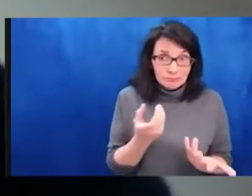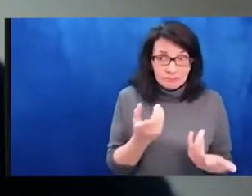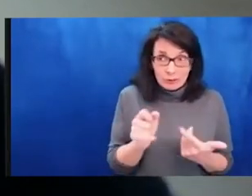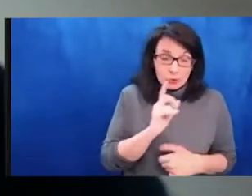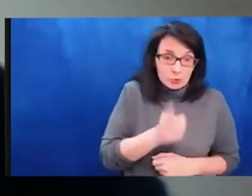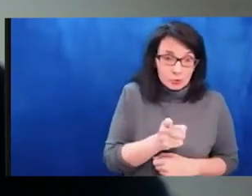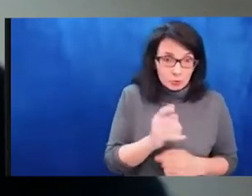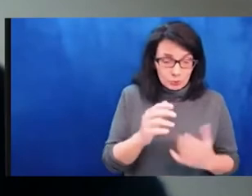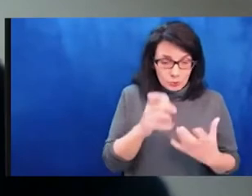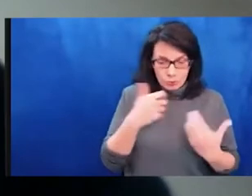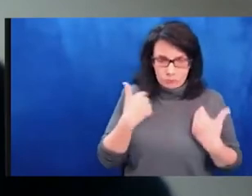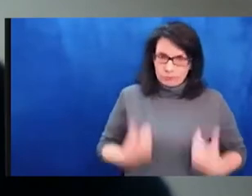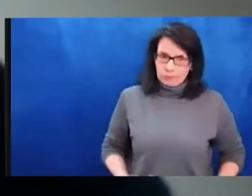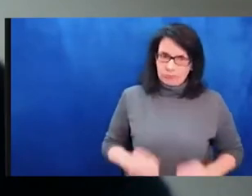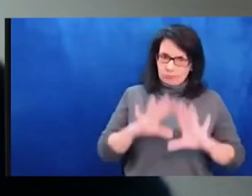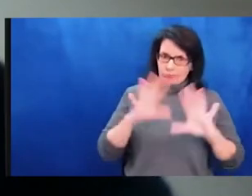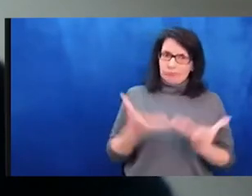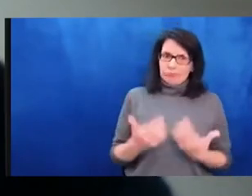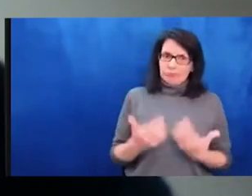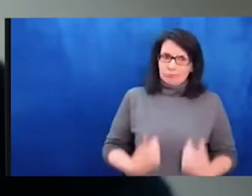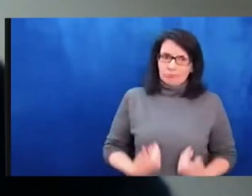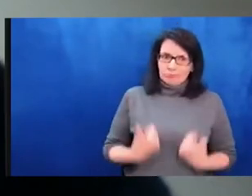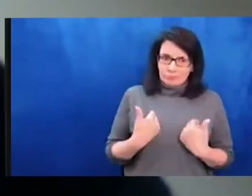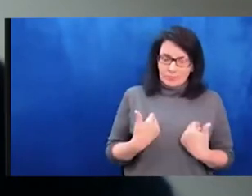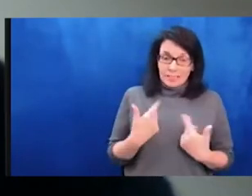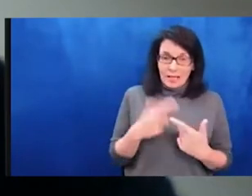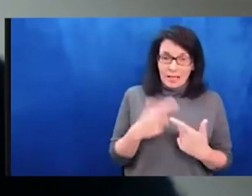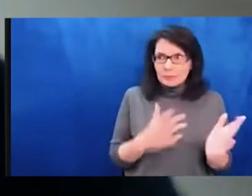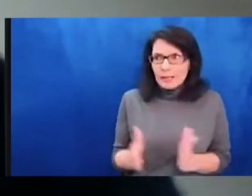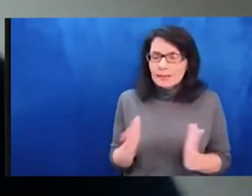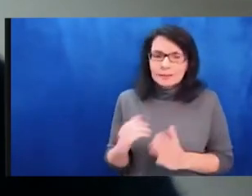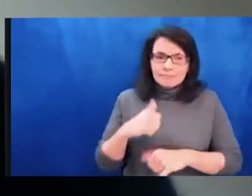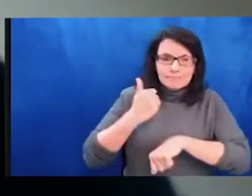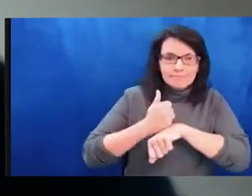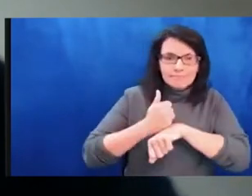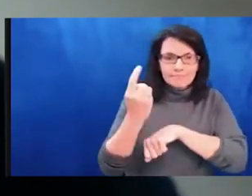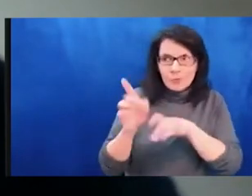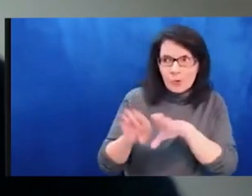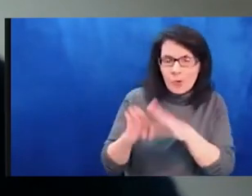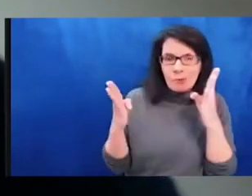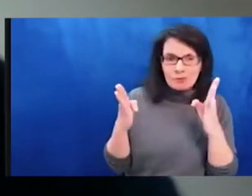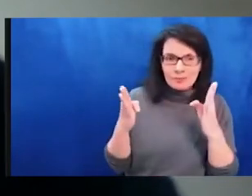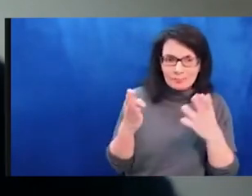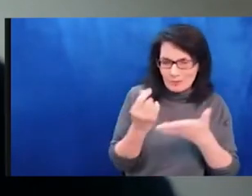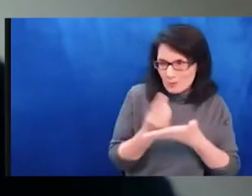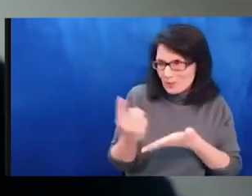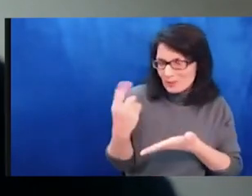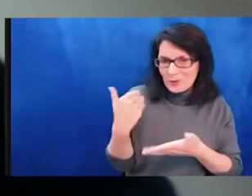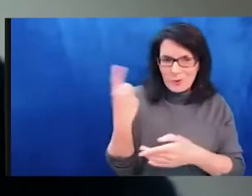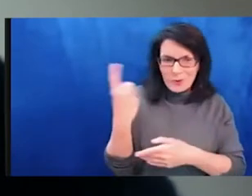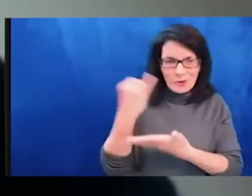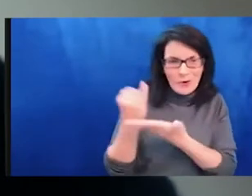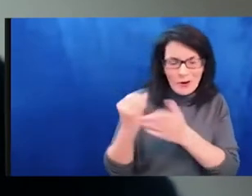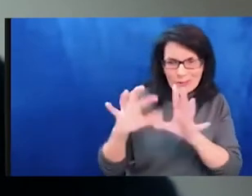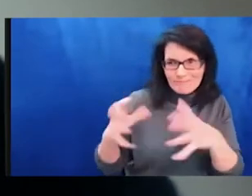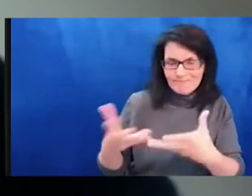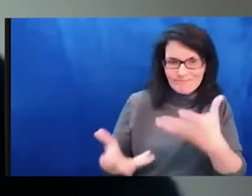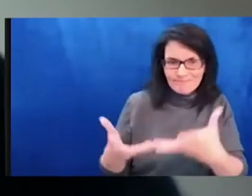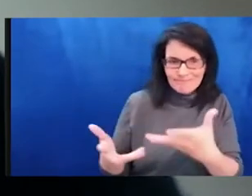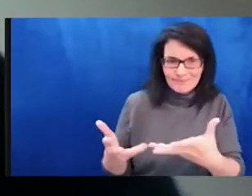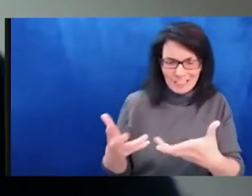That was really relevant three weeks ago and everything has changed dramatically. I was